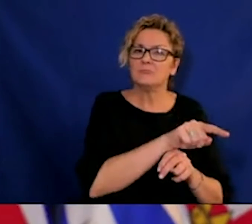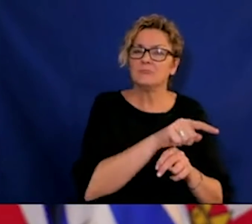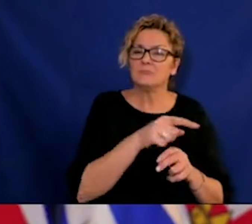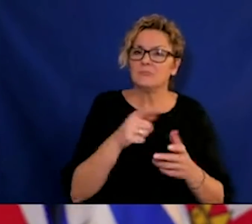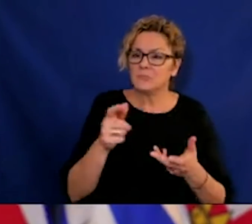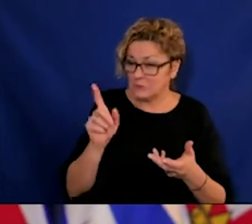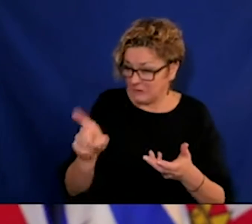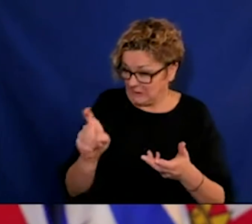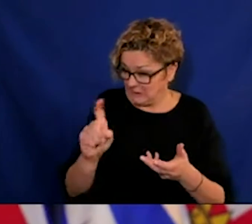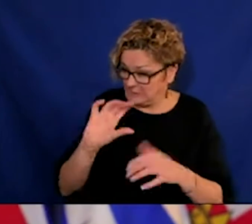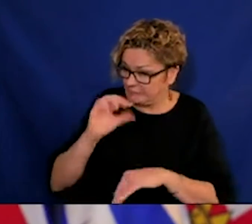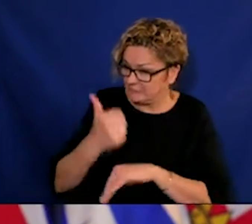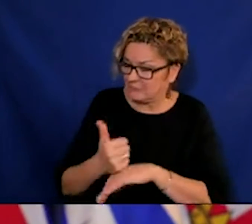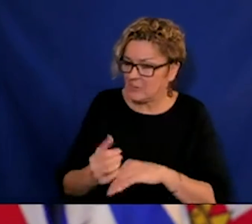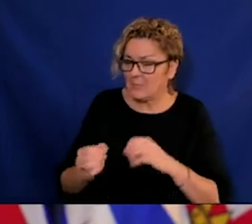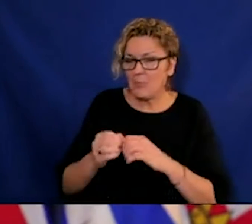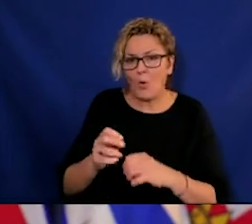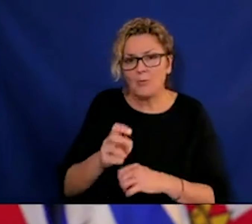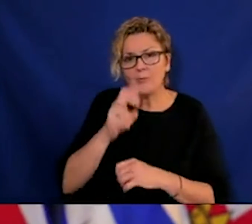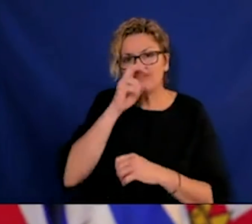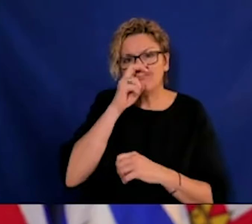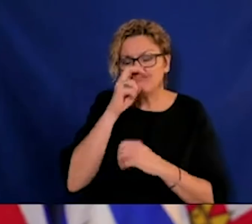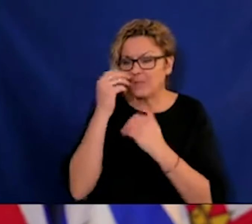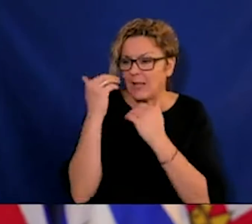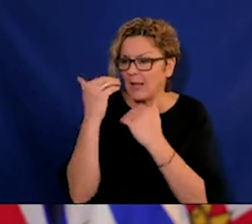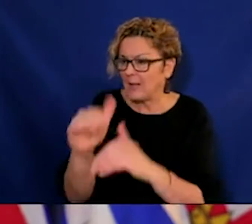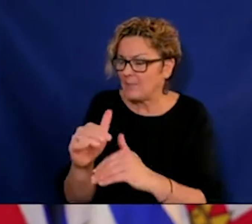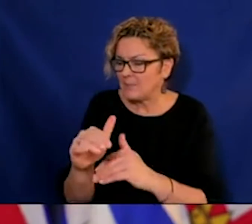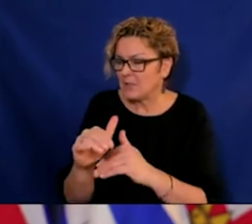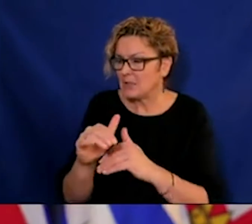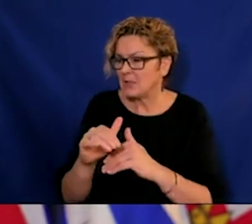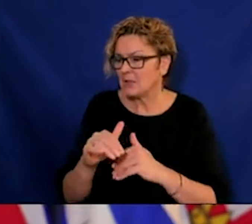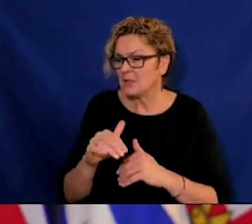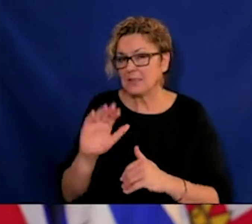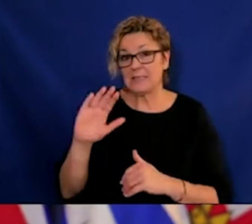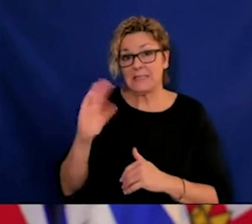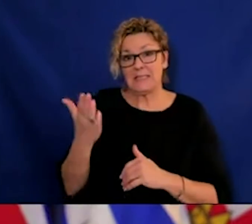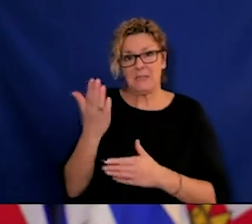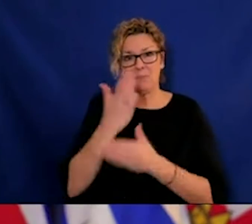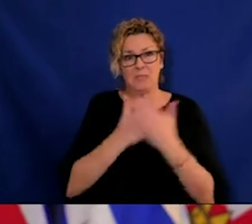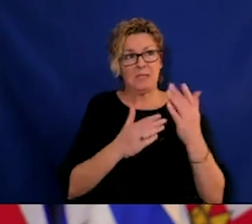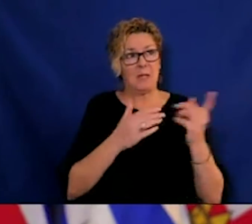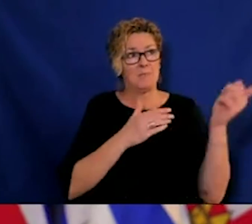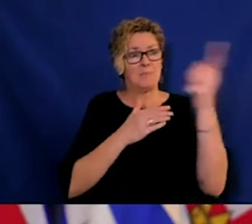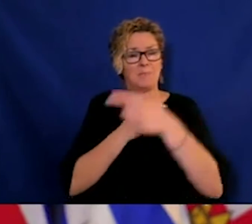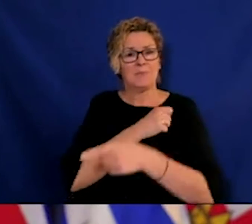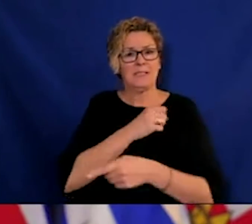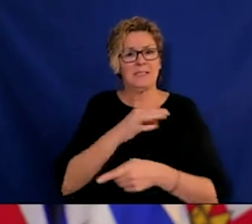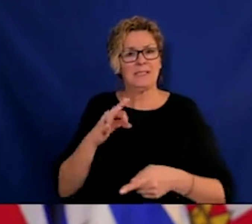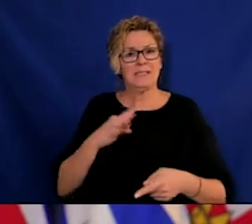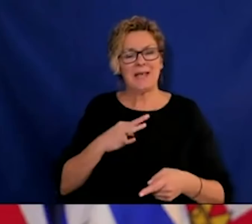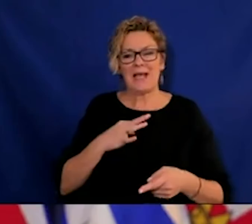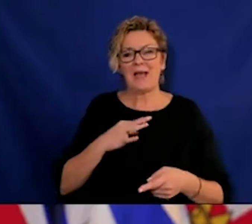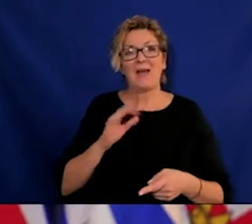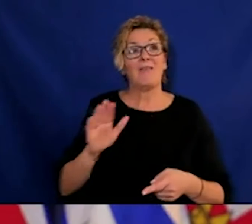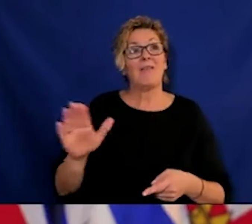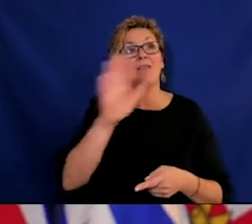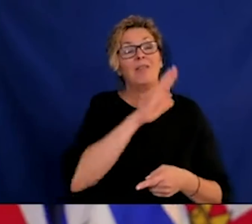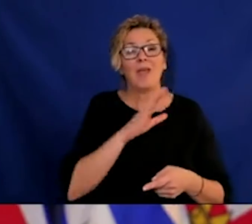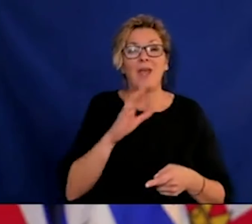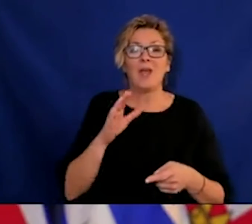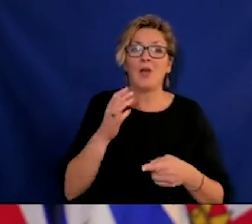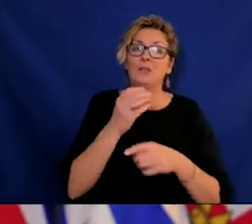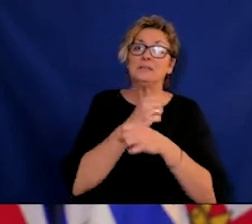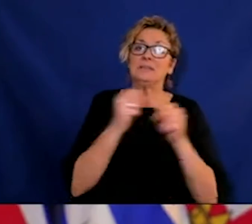home care workers attend, because they feel their bubble is just very large, because of that. Yeah, so